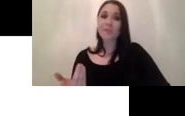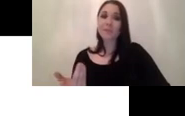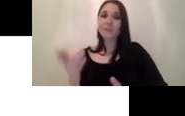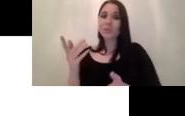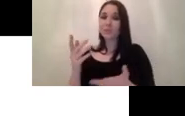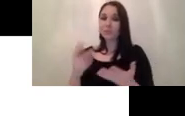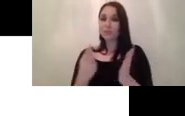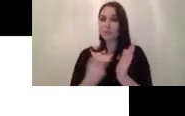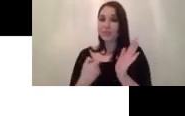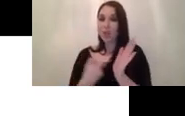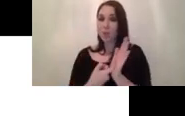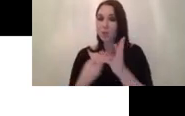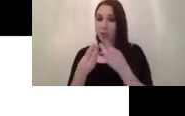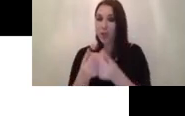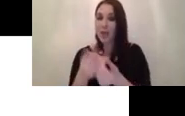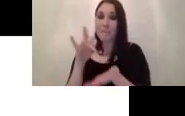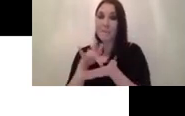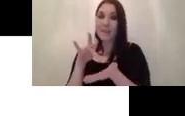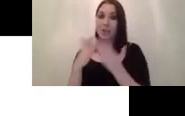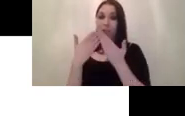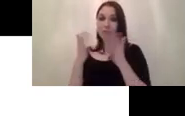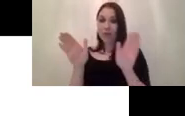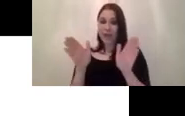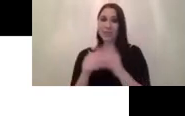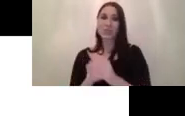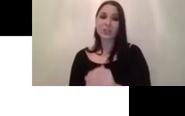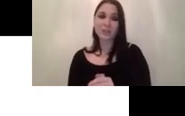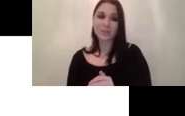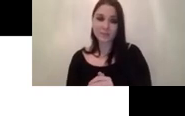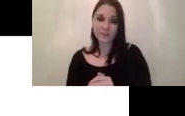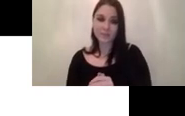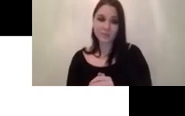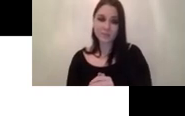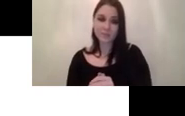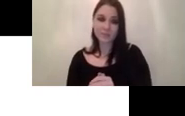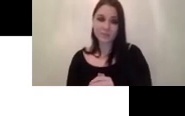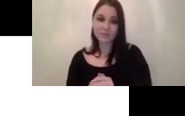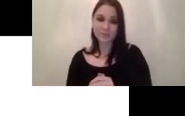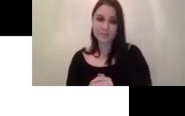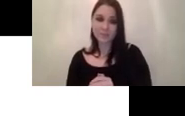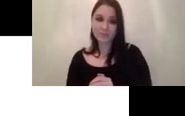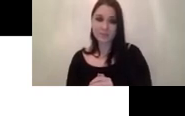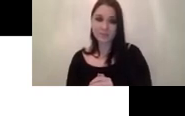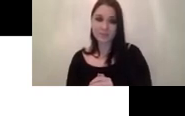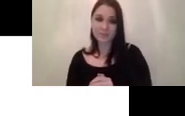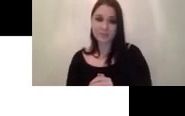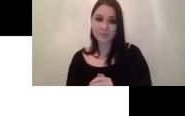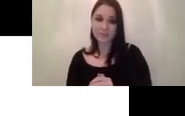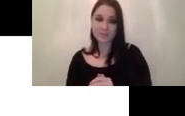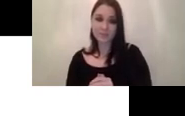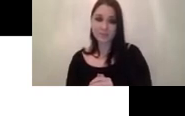from 400 h to 800 uh it's the image resolution we look at